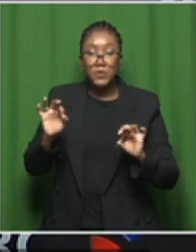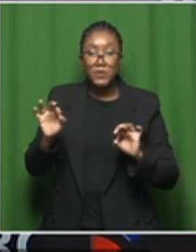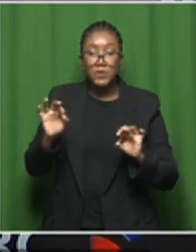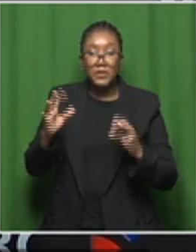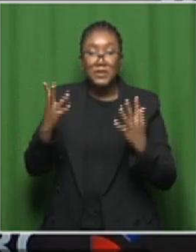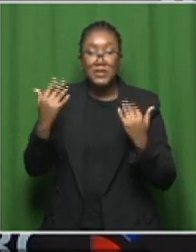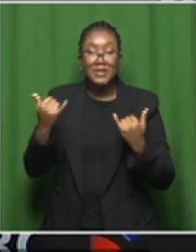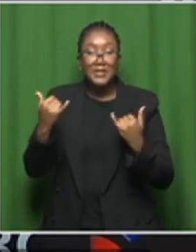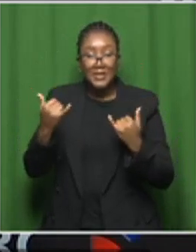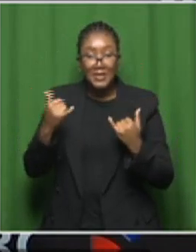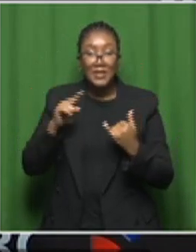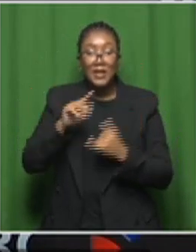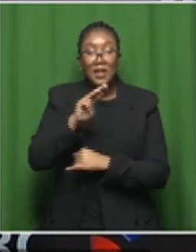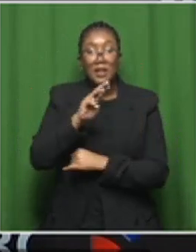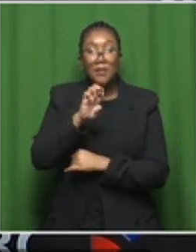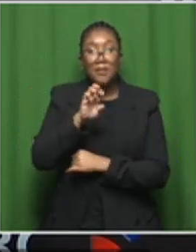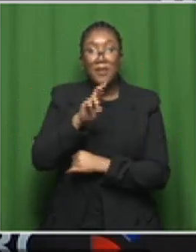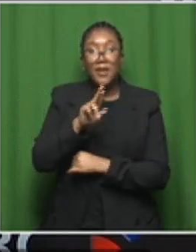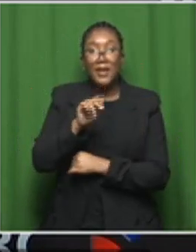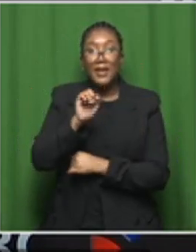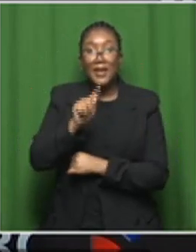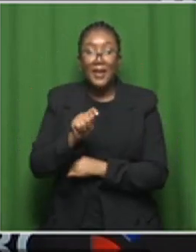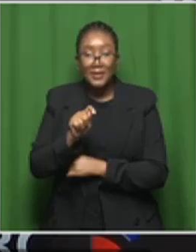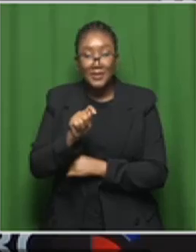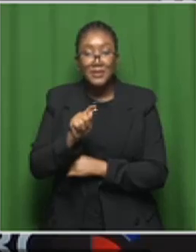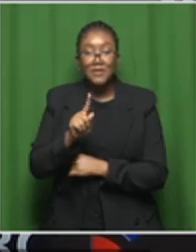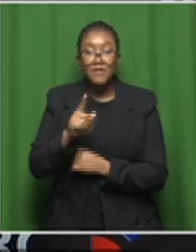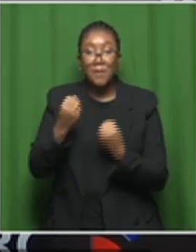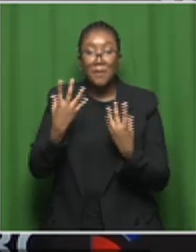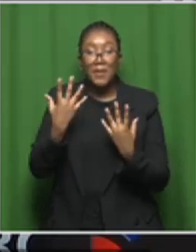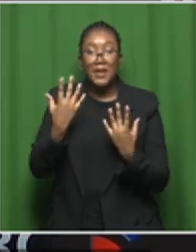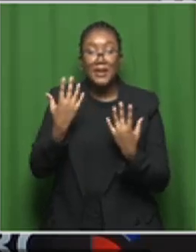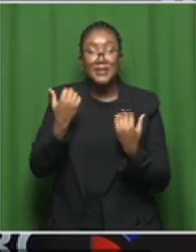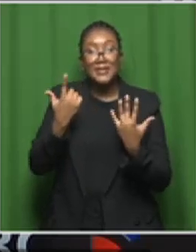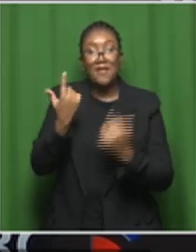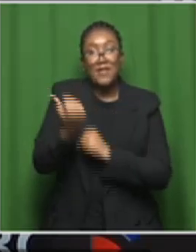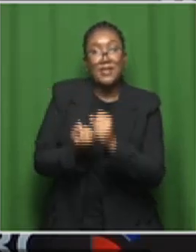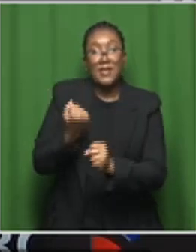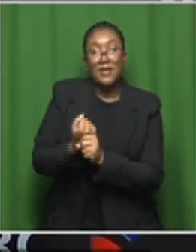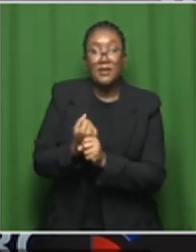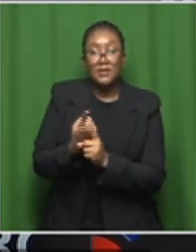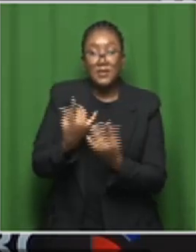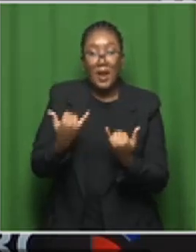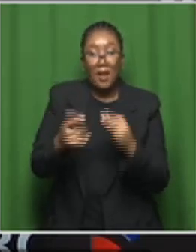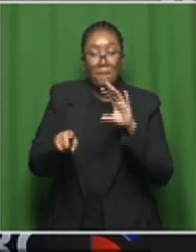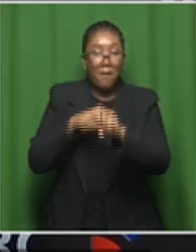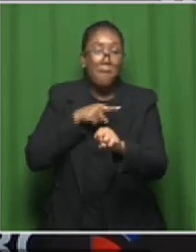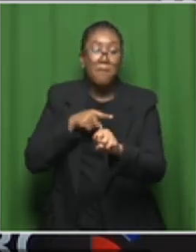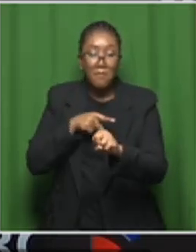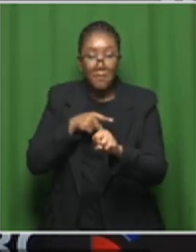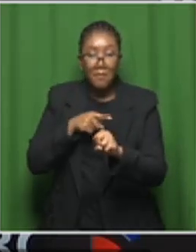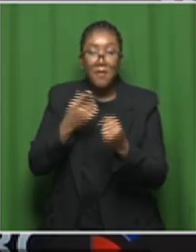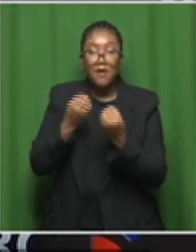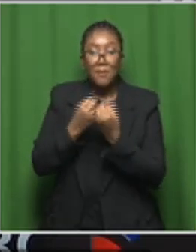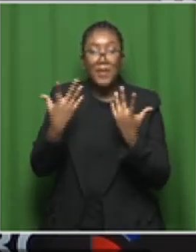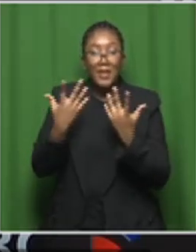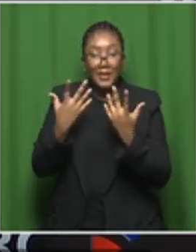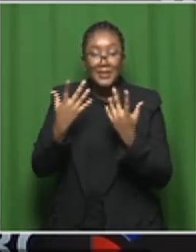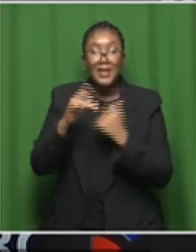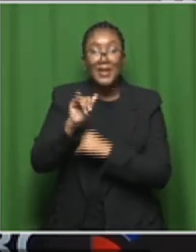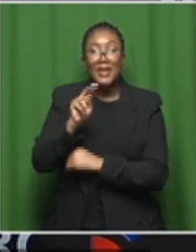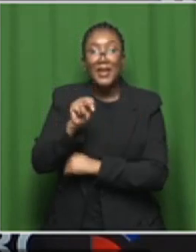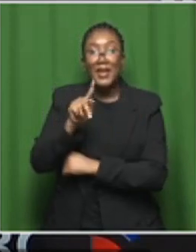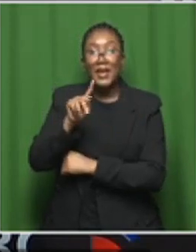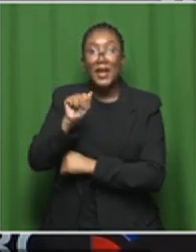the Meerkat has been on for about seven years now. They've discovered a number of those. Inkatazo, of course,